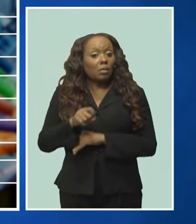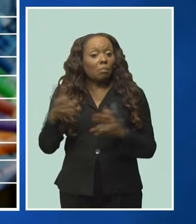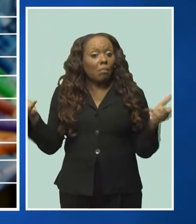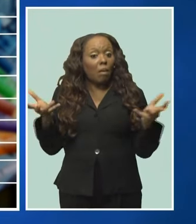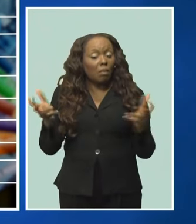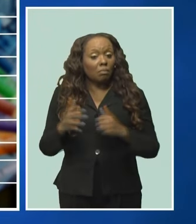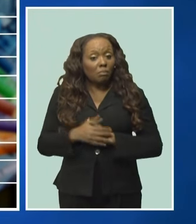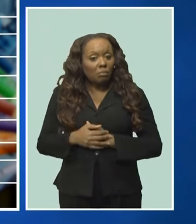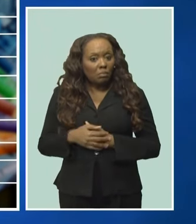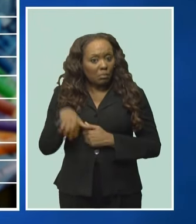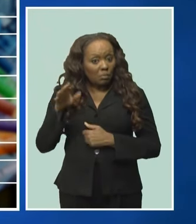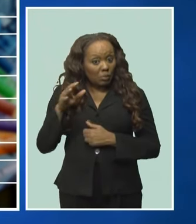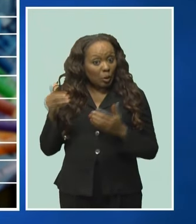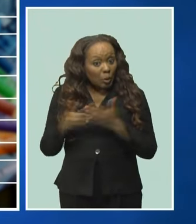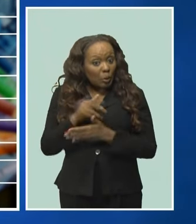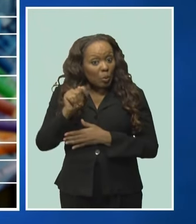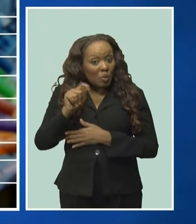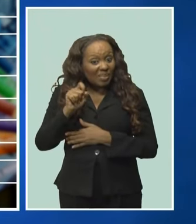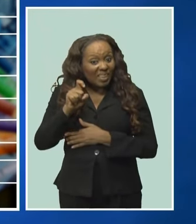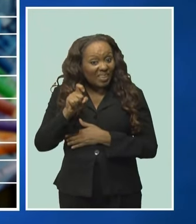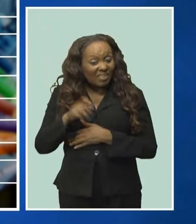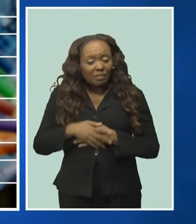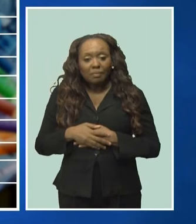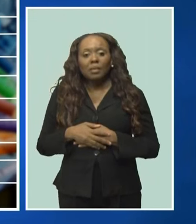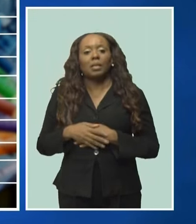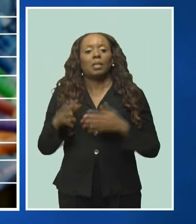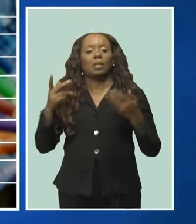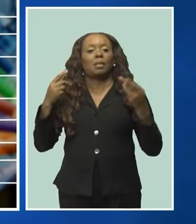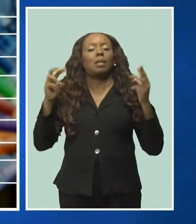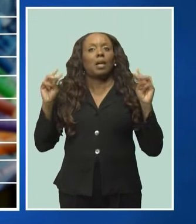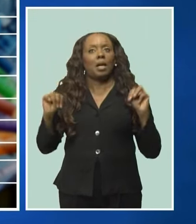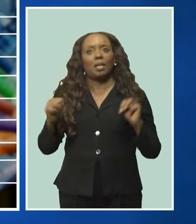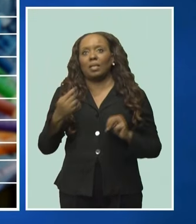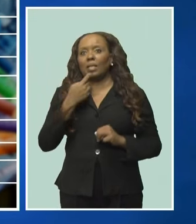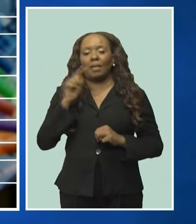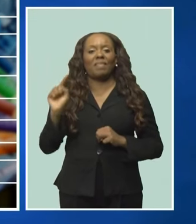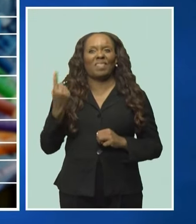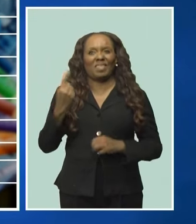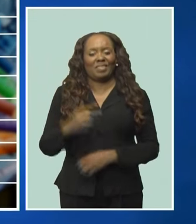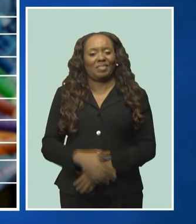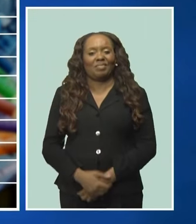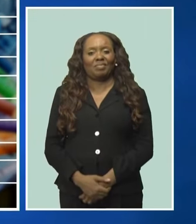is whether or not there will be new taxes. Well, Prime Minister dealt with that up front.